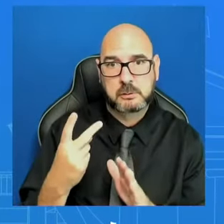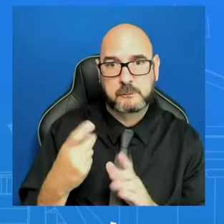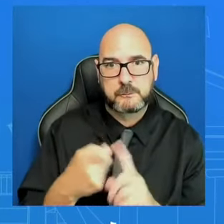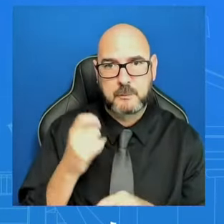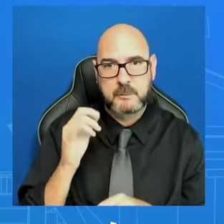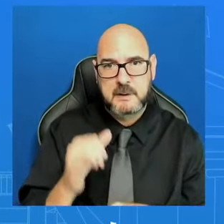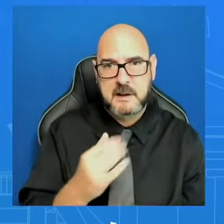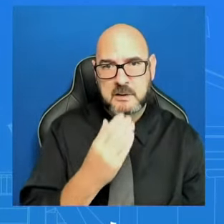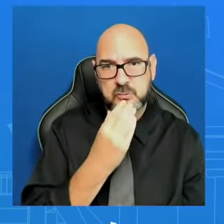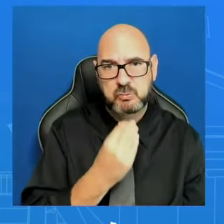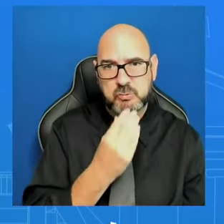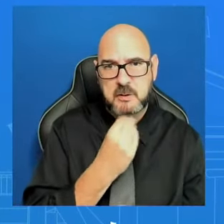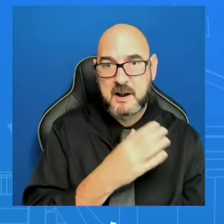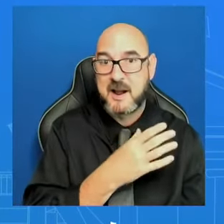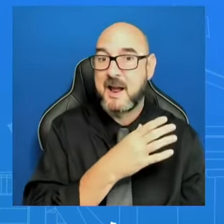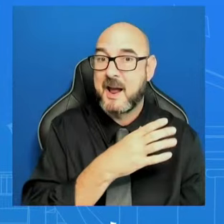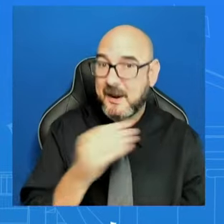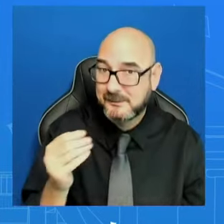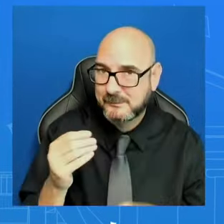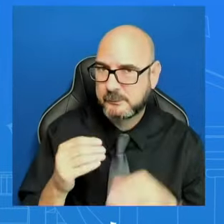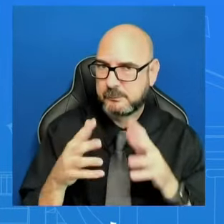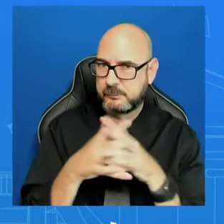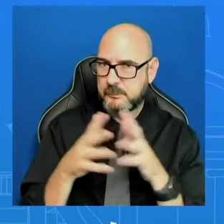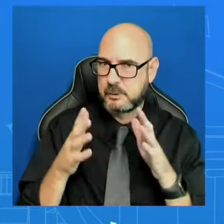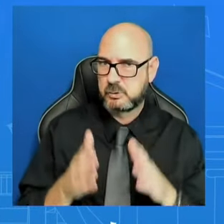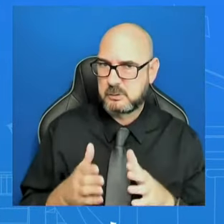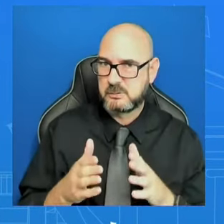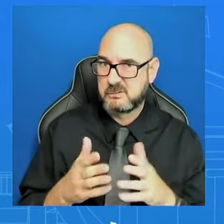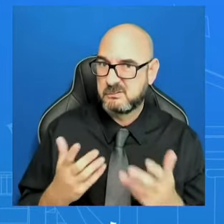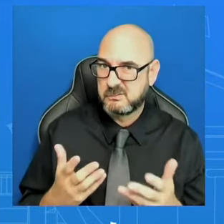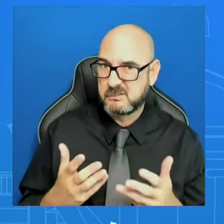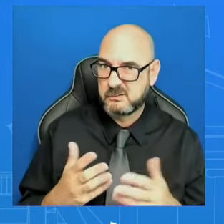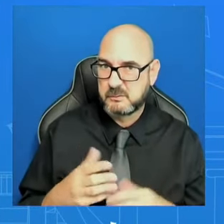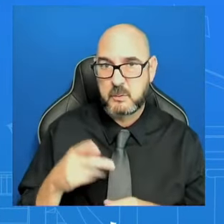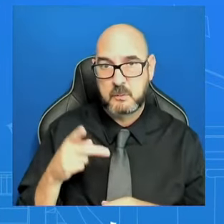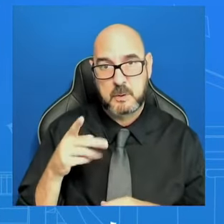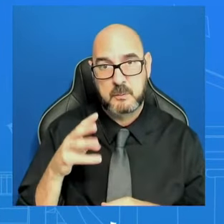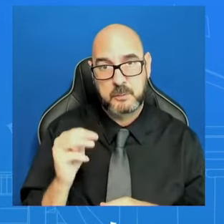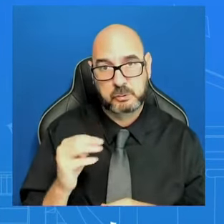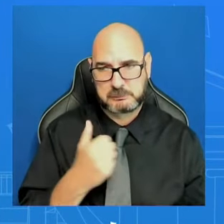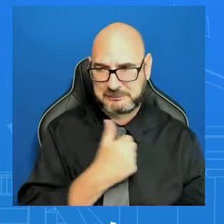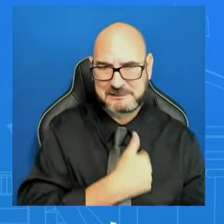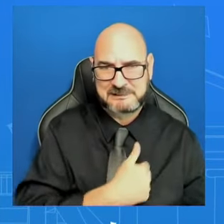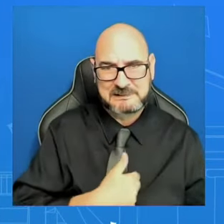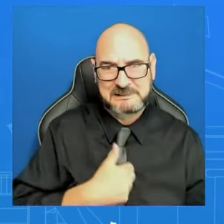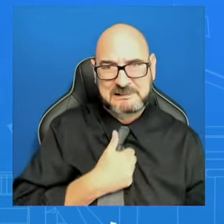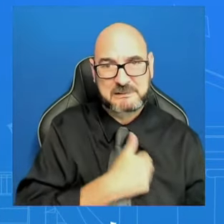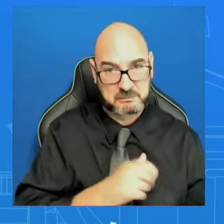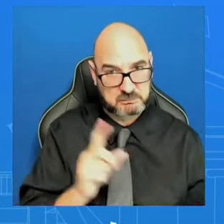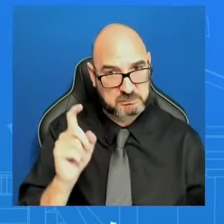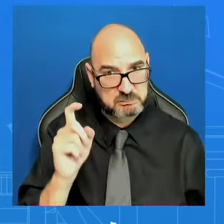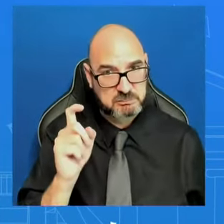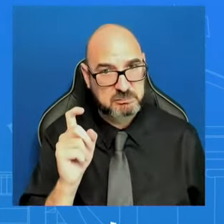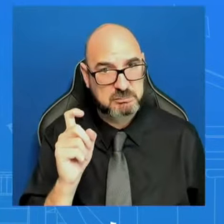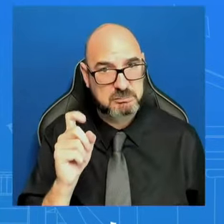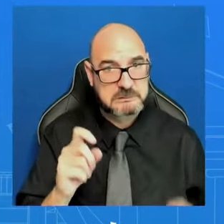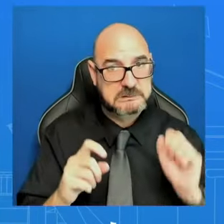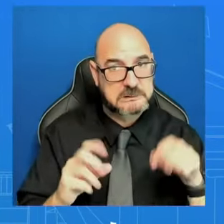I'll let the prime minister speak to his side of the conversation. I would note that the Israeli Defense Forces,